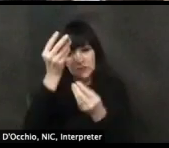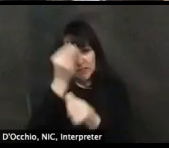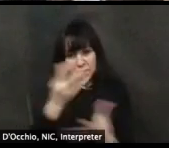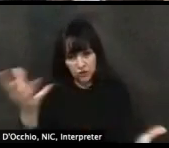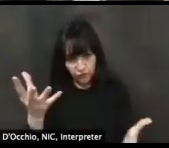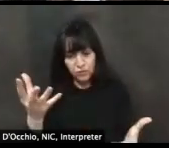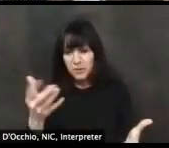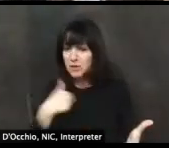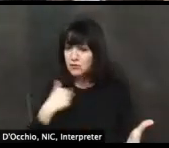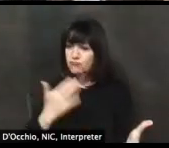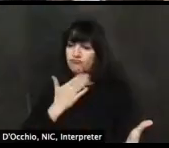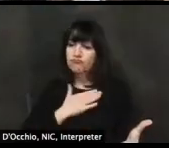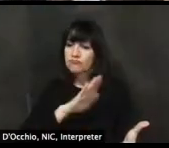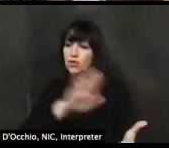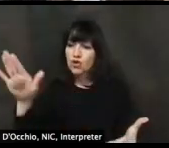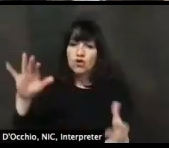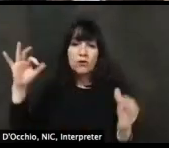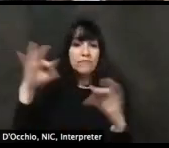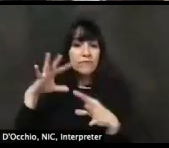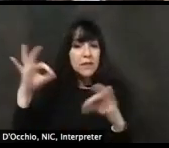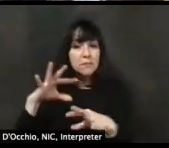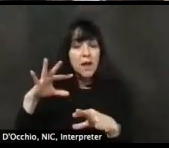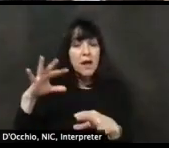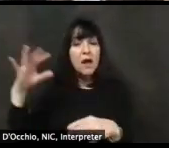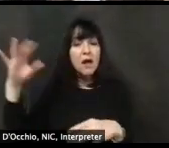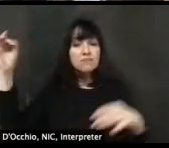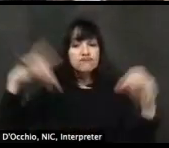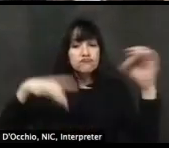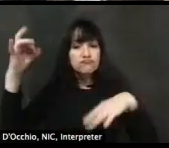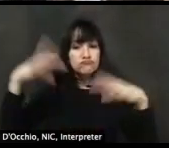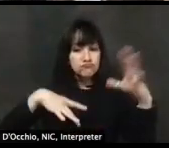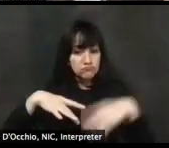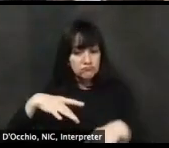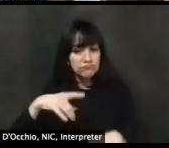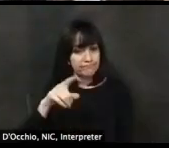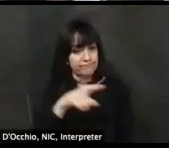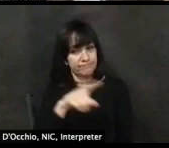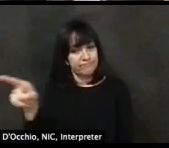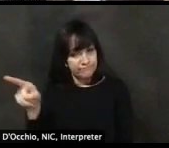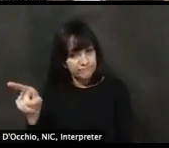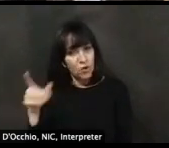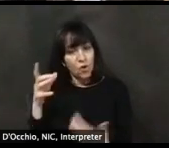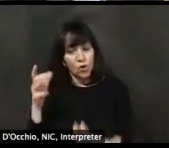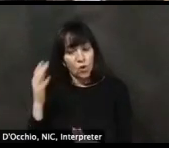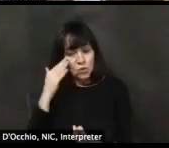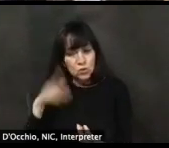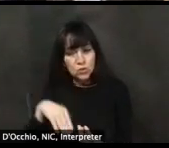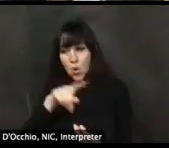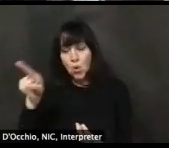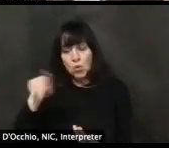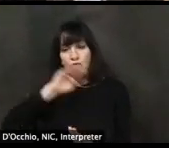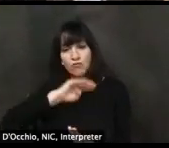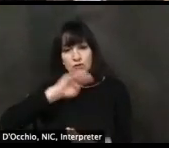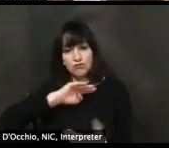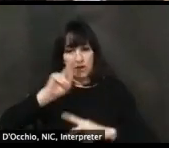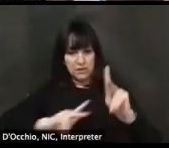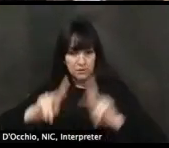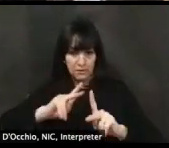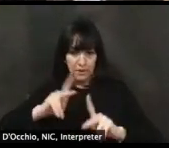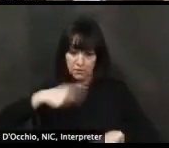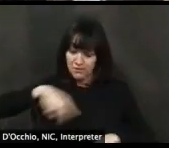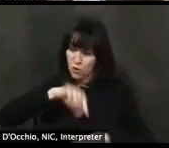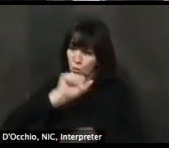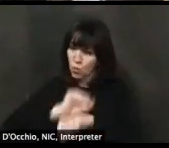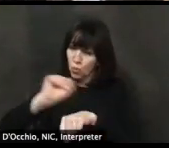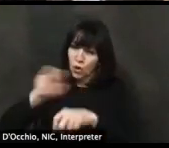and to Nikki and the others, trust us. We feel the frustration. We're working hard every day to make sure that we adapt those